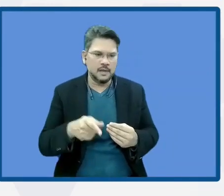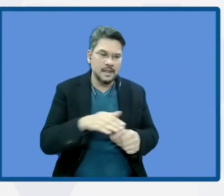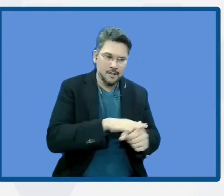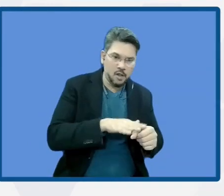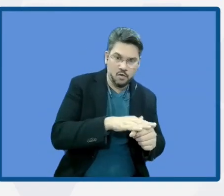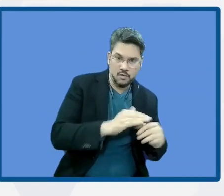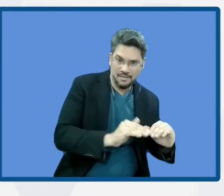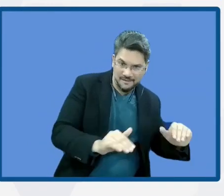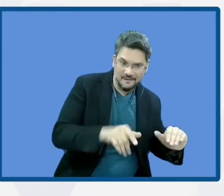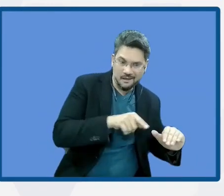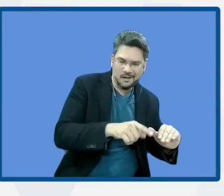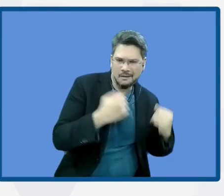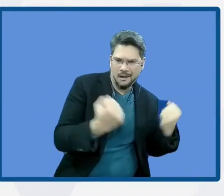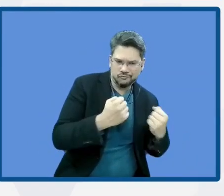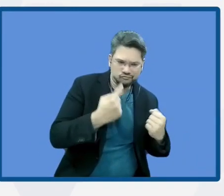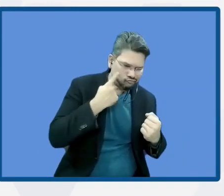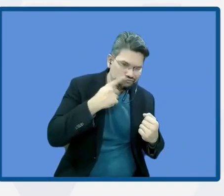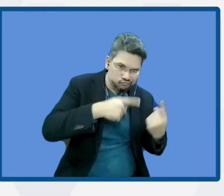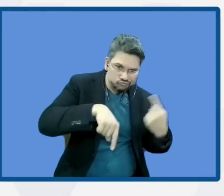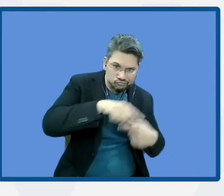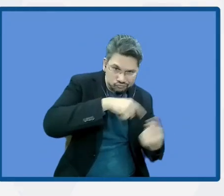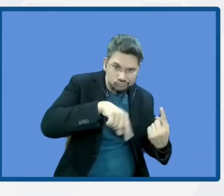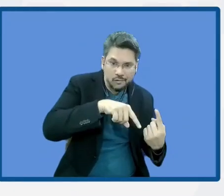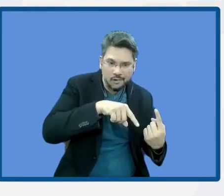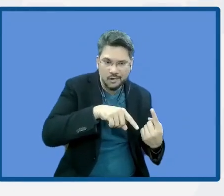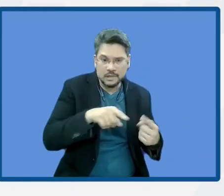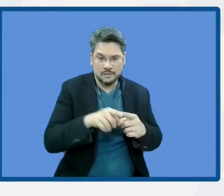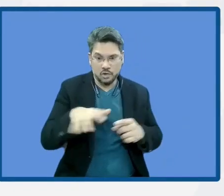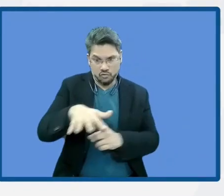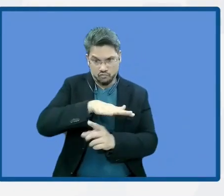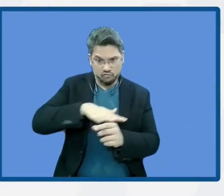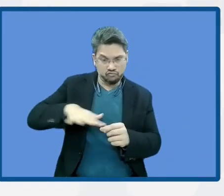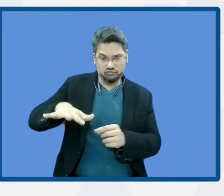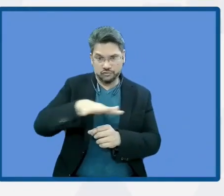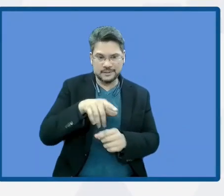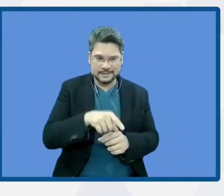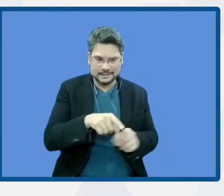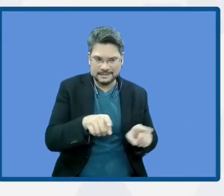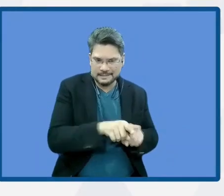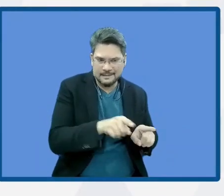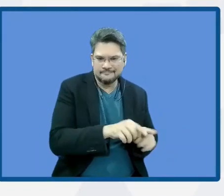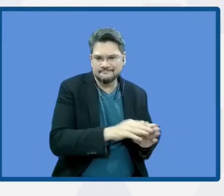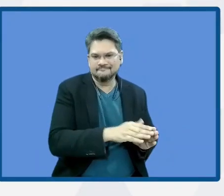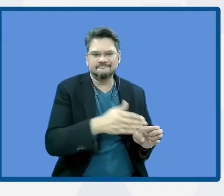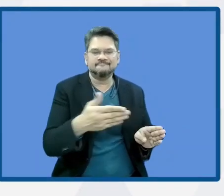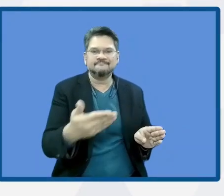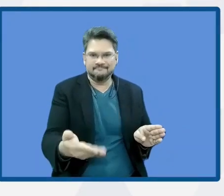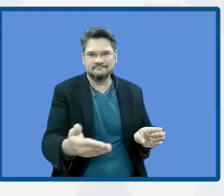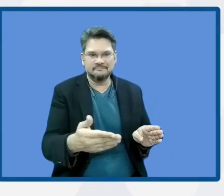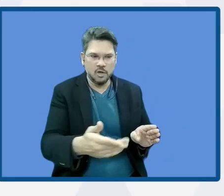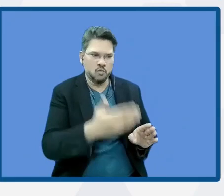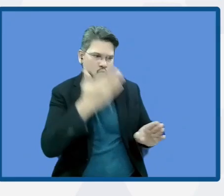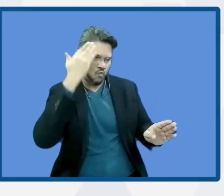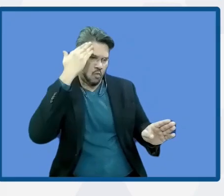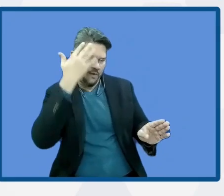in the region by creating these knowledge networks that would